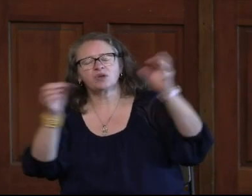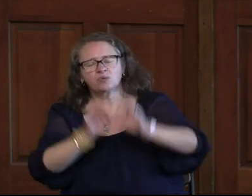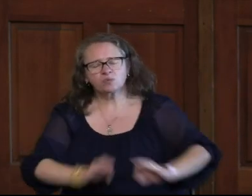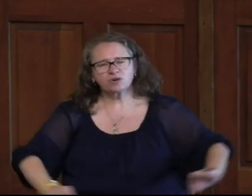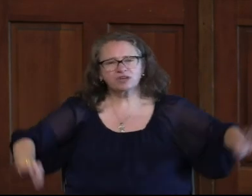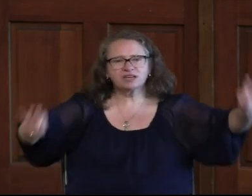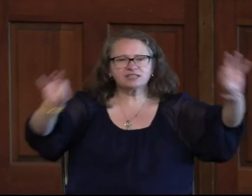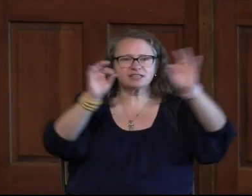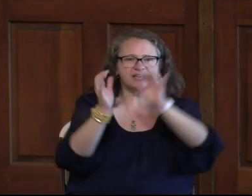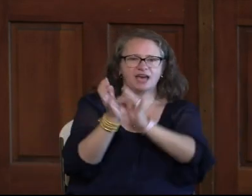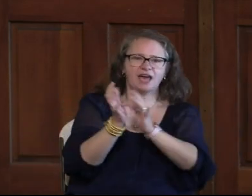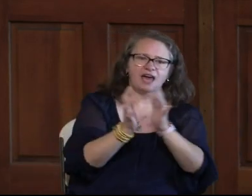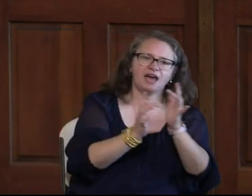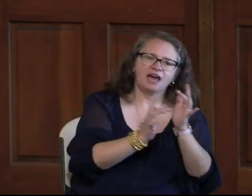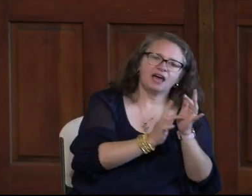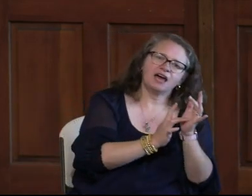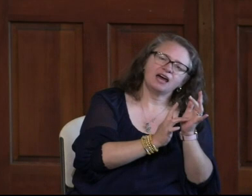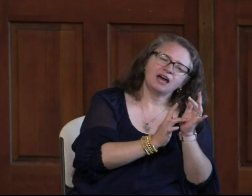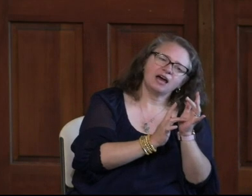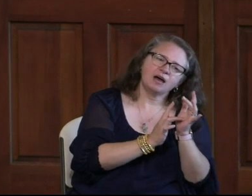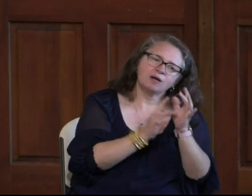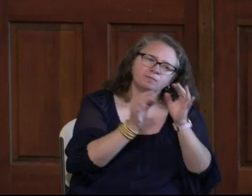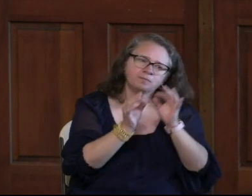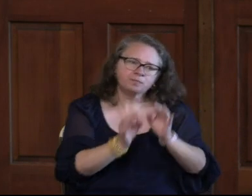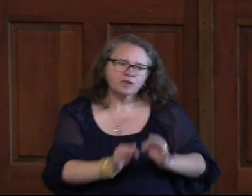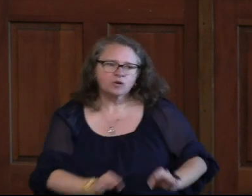Alleluia. Worthy. is the Lamb.